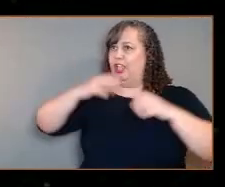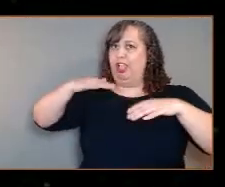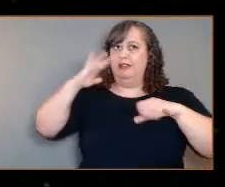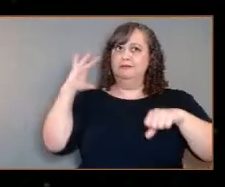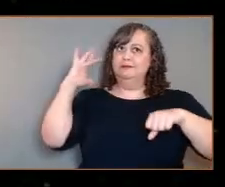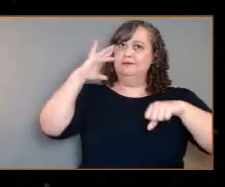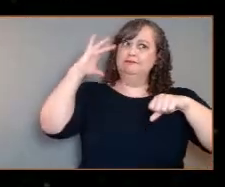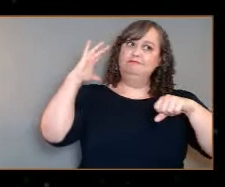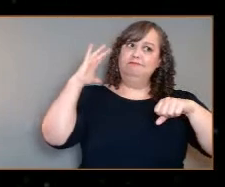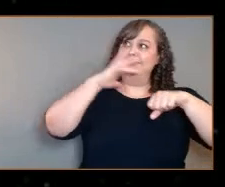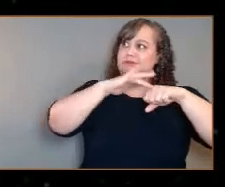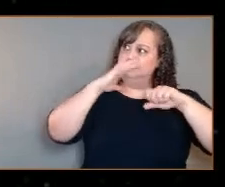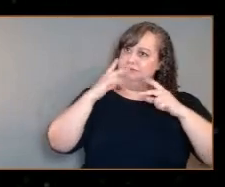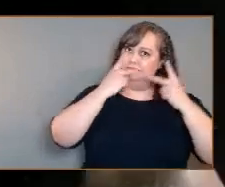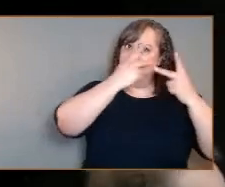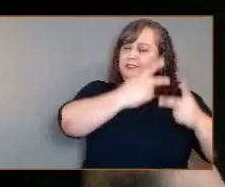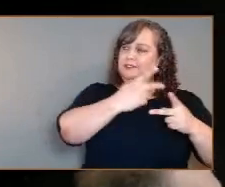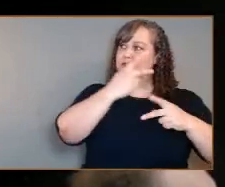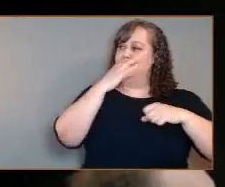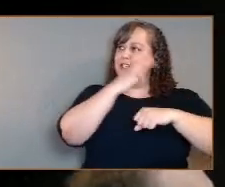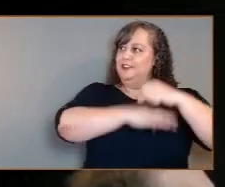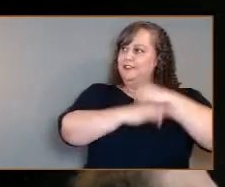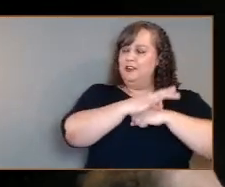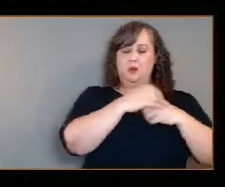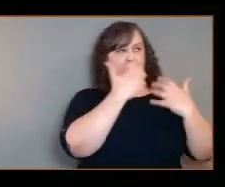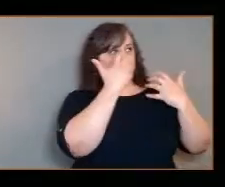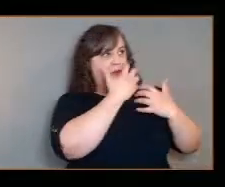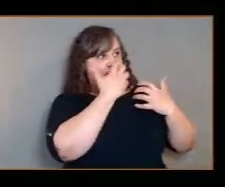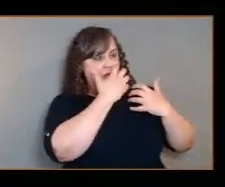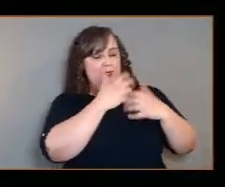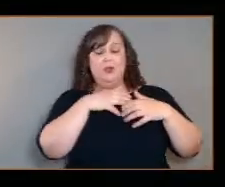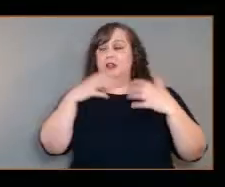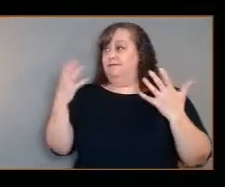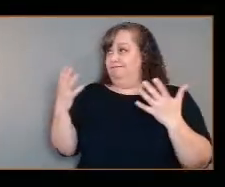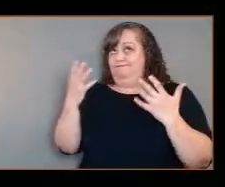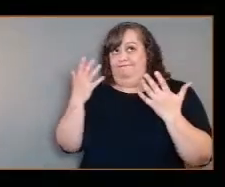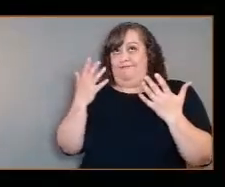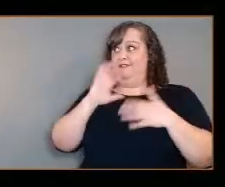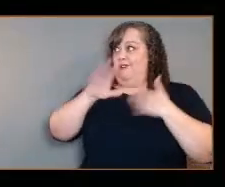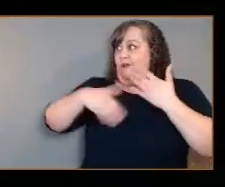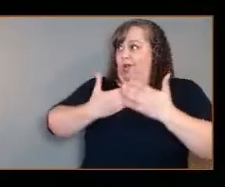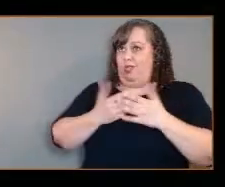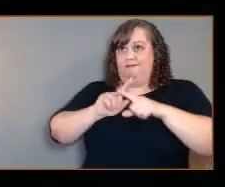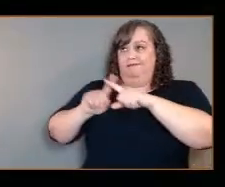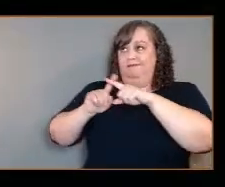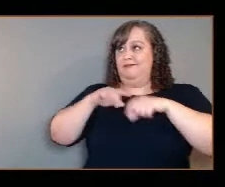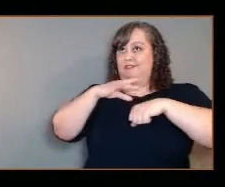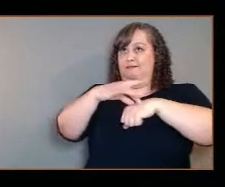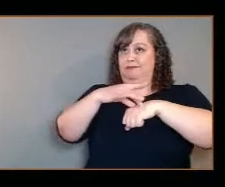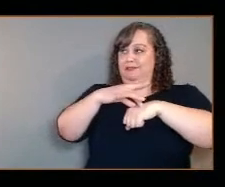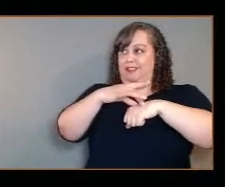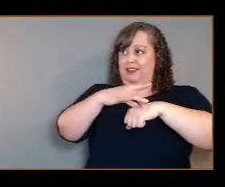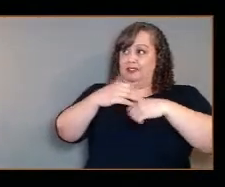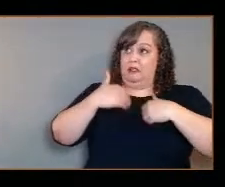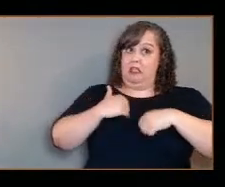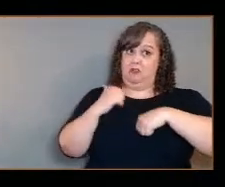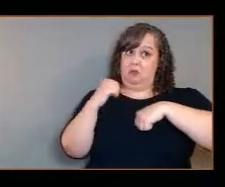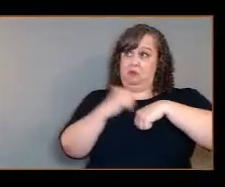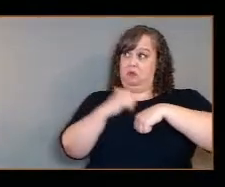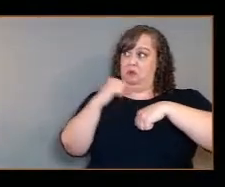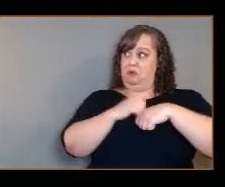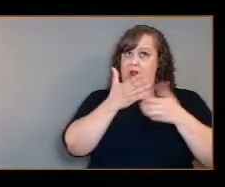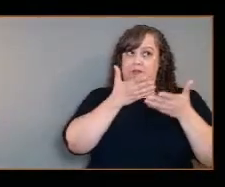of all rocky planets that are in our neighborhood, it's the one planet we know the least about. So, the two planets, the two